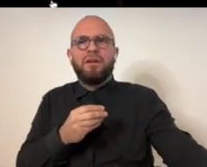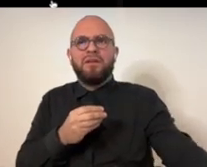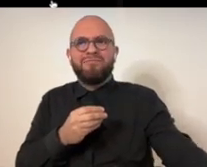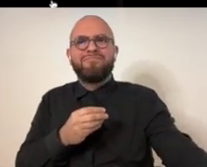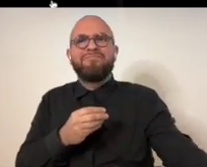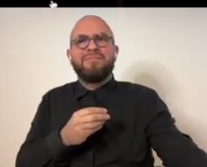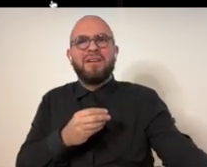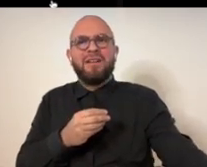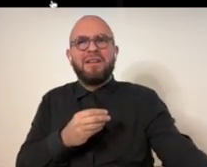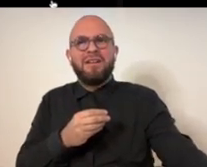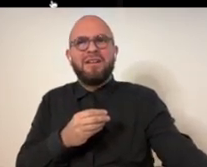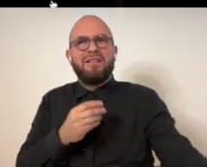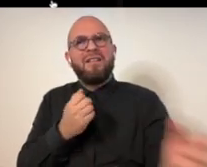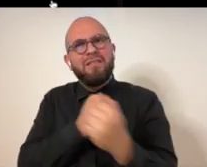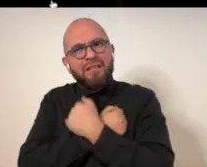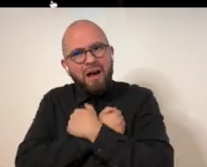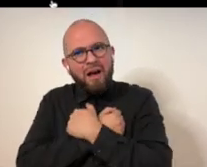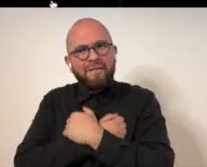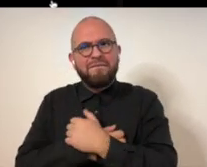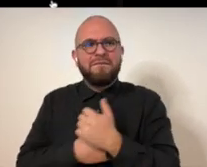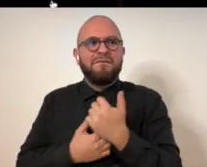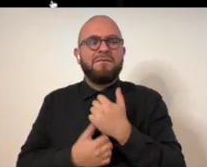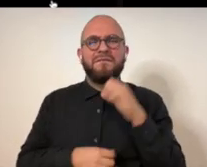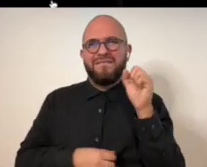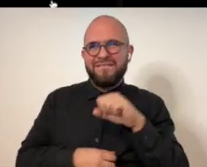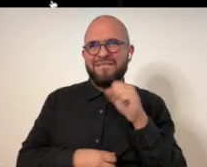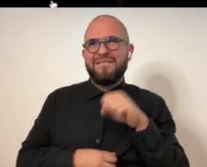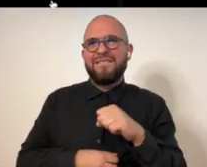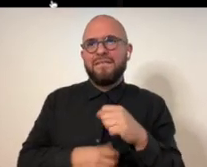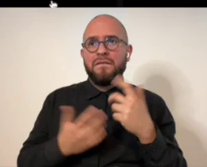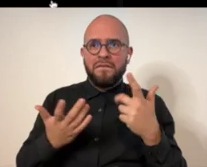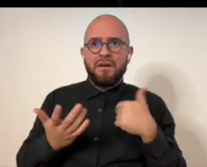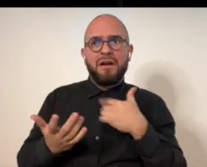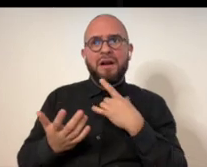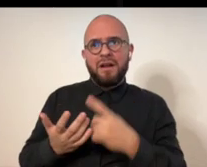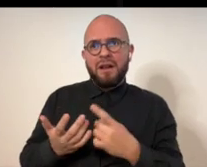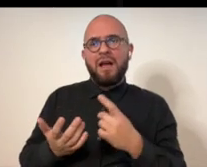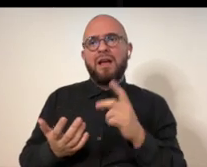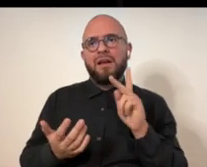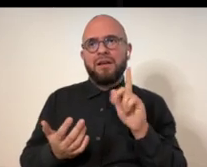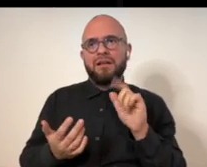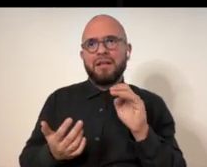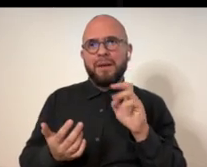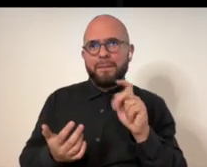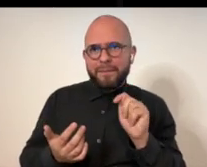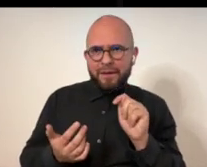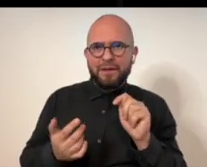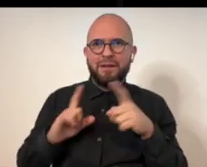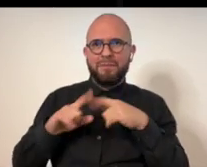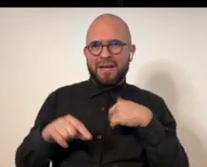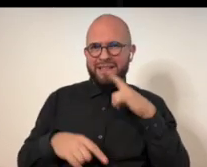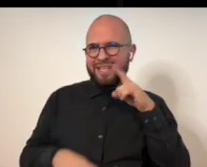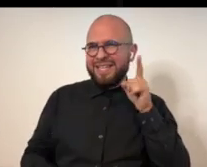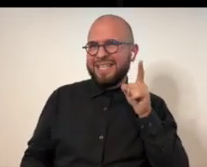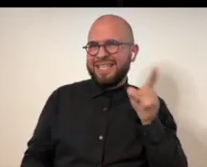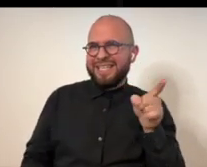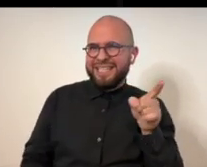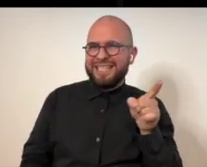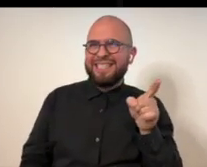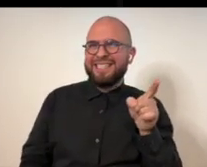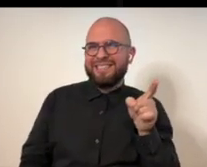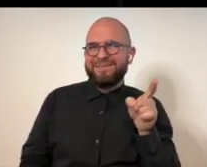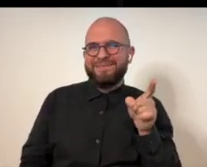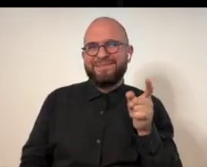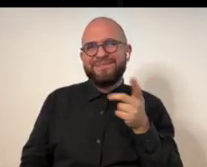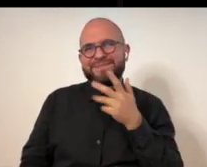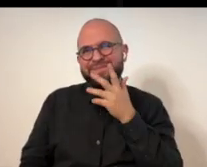that kind of beauty and, and love. Right, right. Well, I like